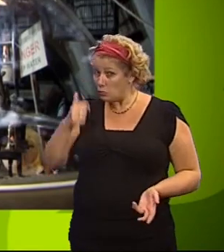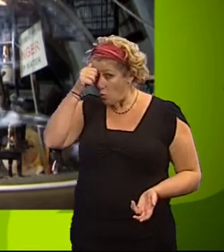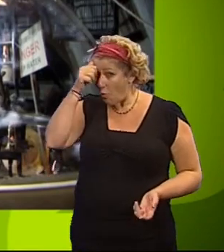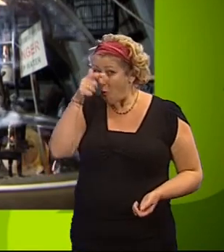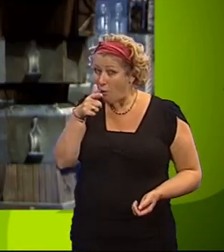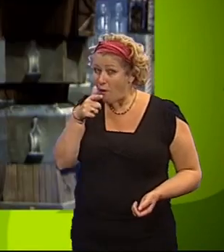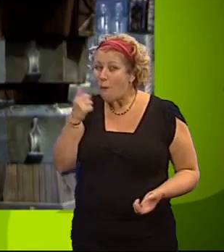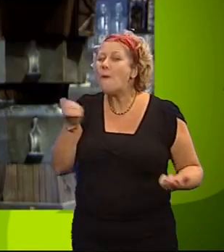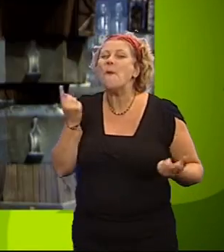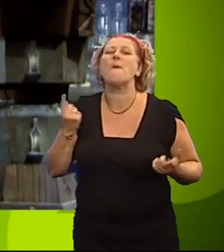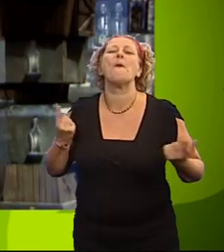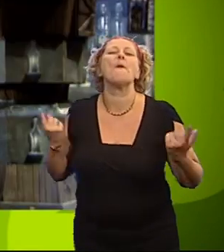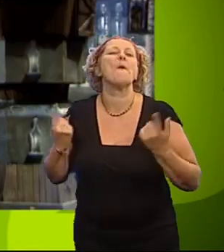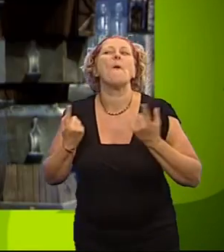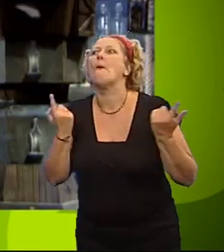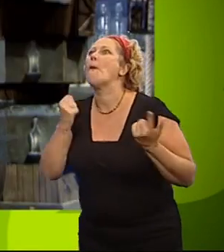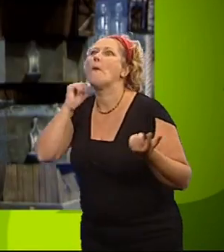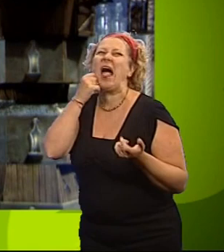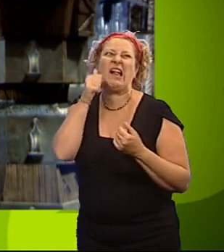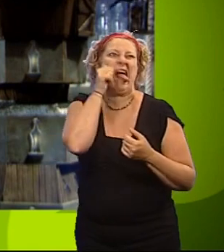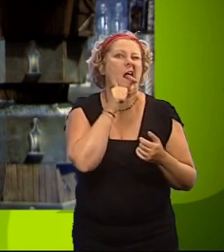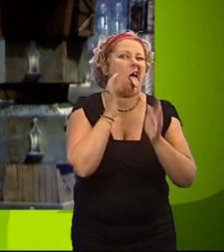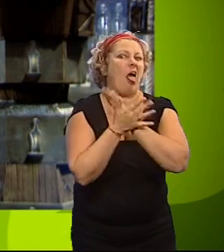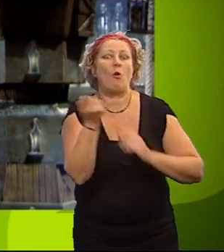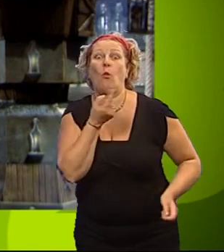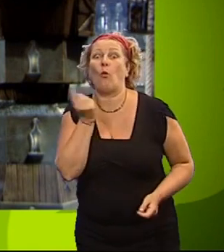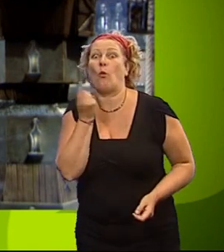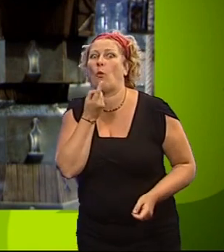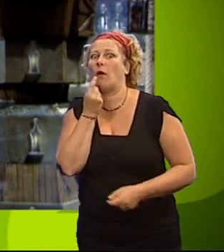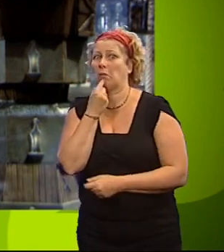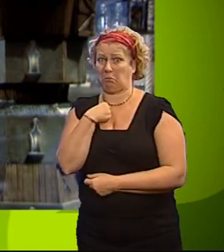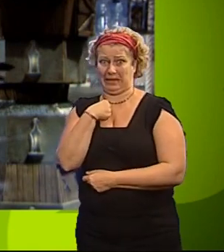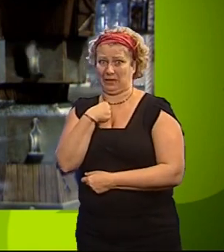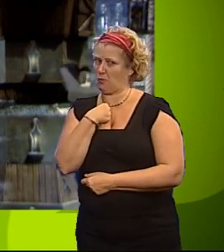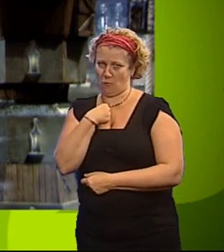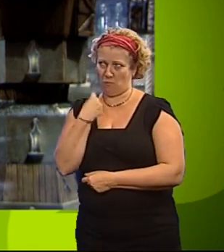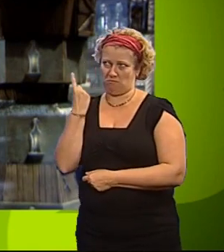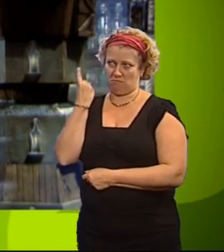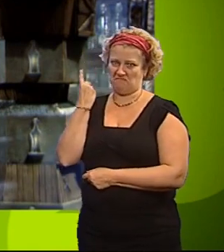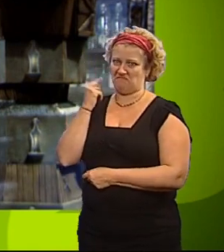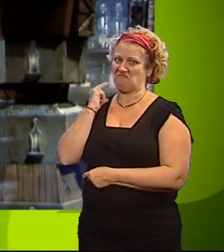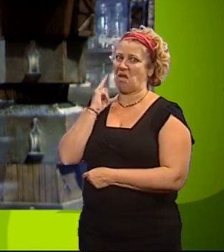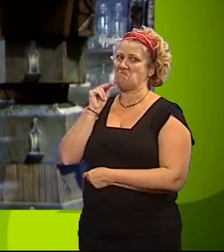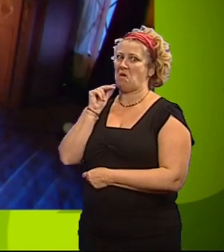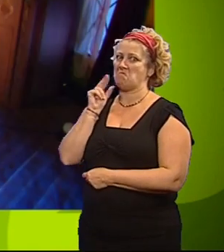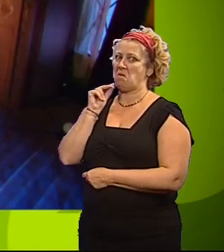drill. Who will it be? Who will it be? Who will it be? Don't ask me. It's up to the voice.